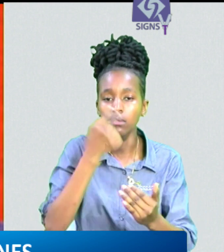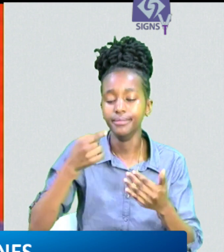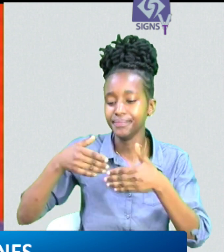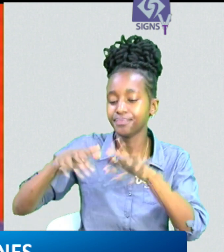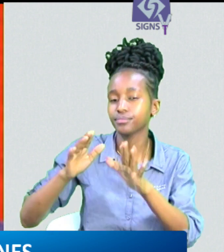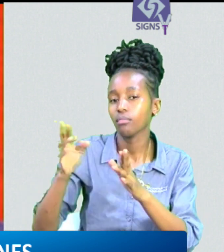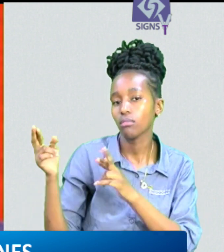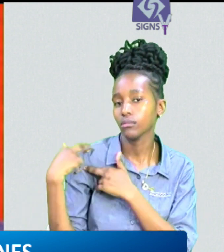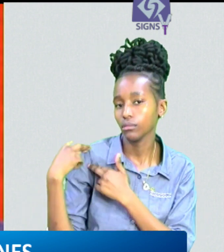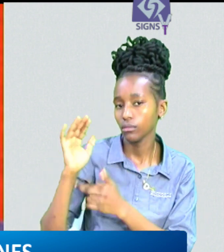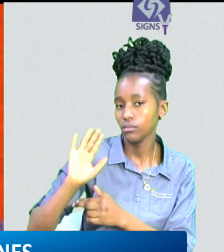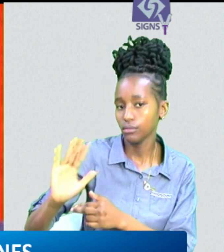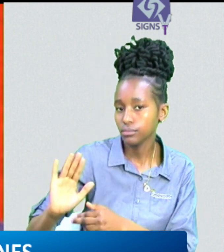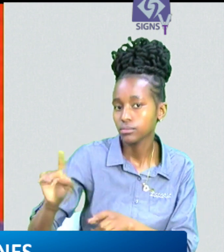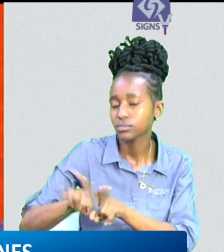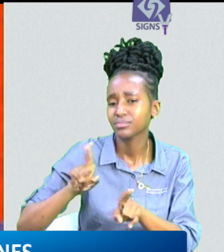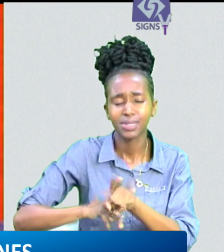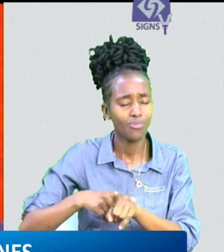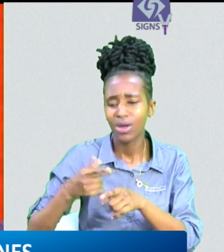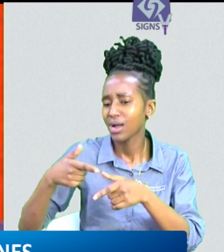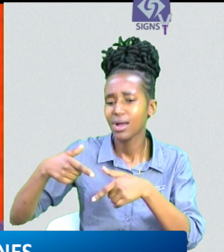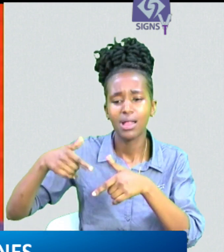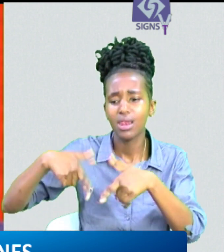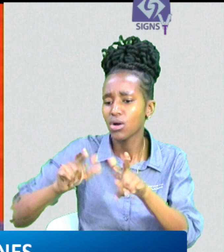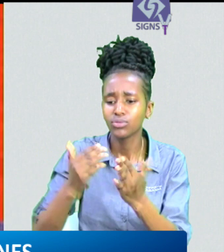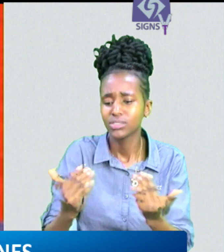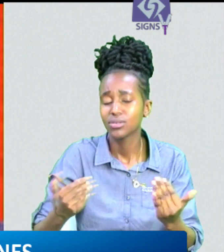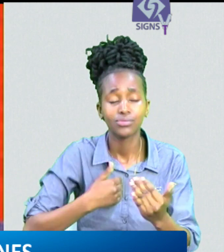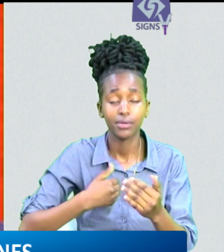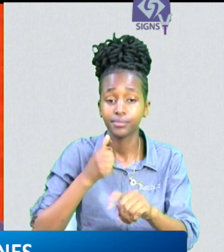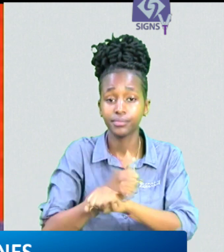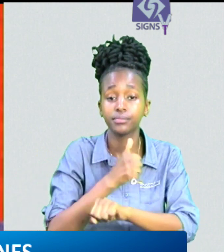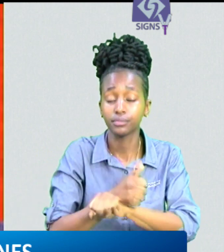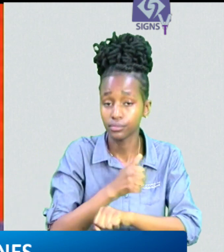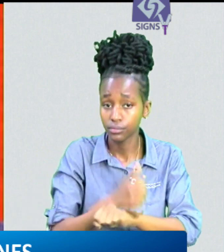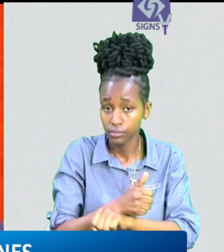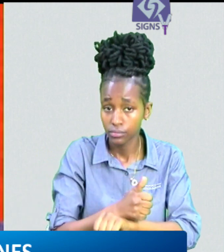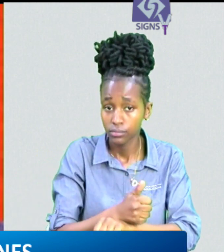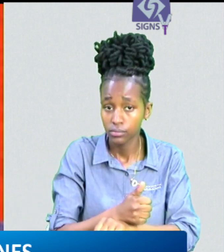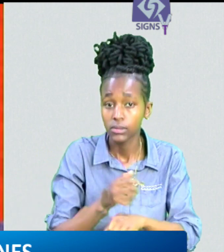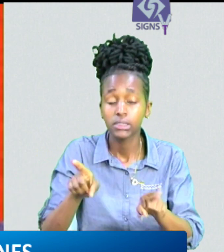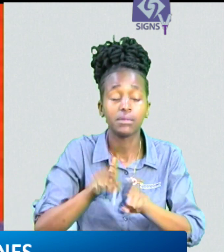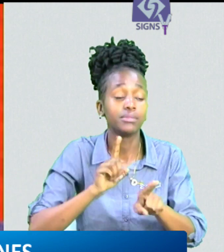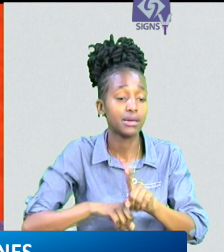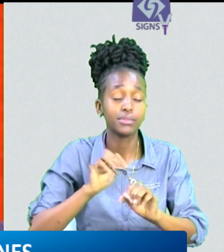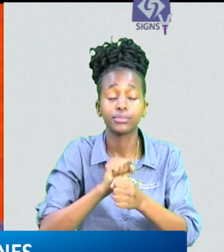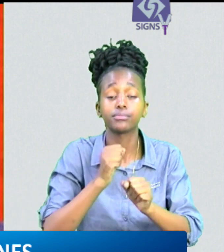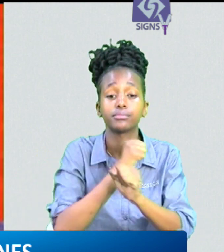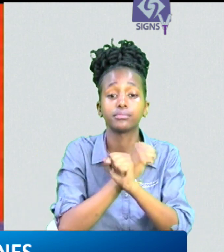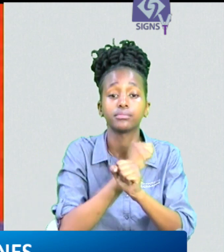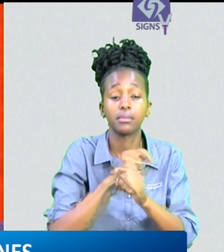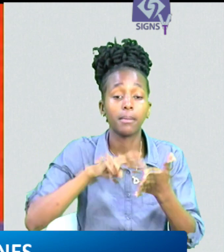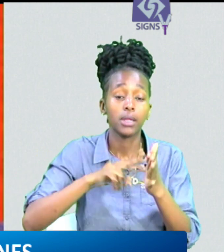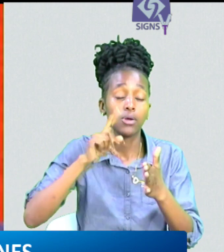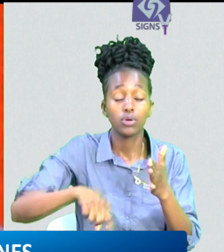these two of these three children they neglected their duty exposed these children to abuse jointly